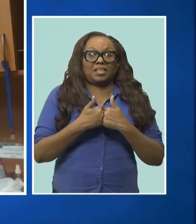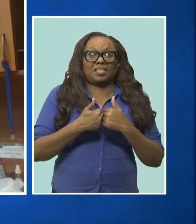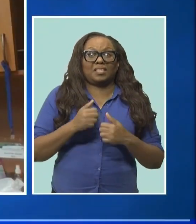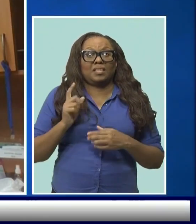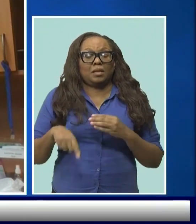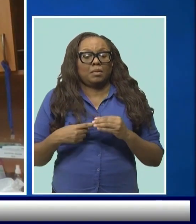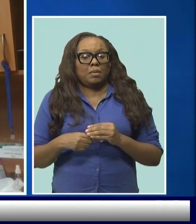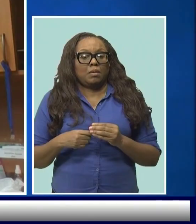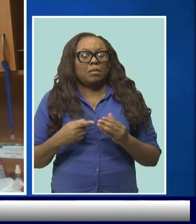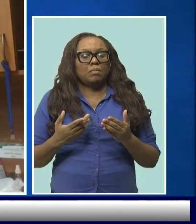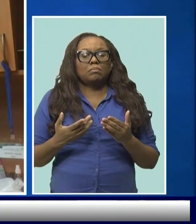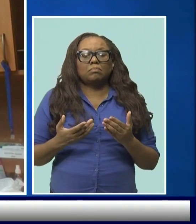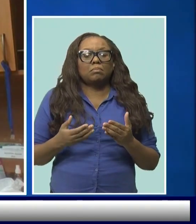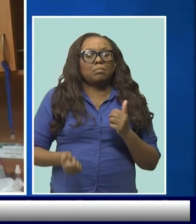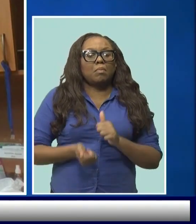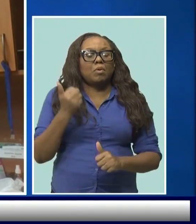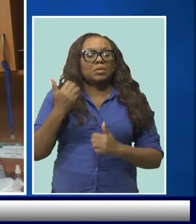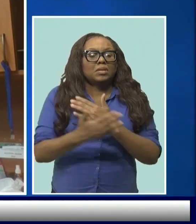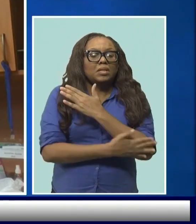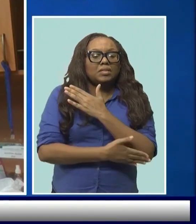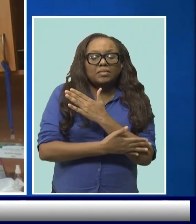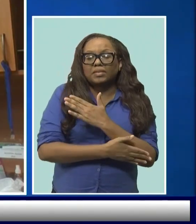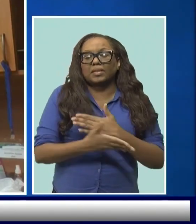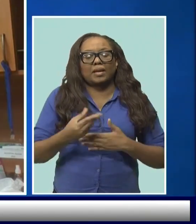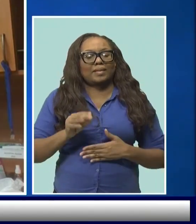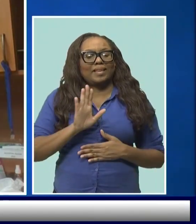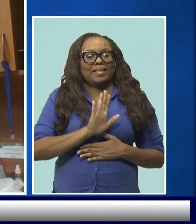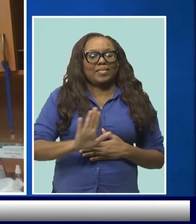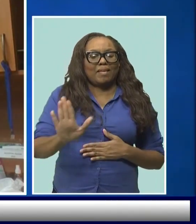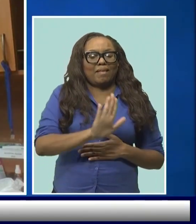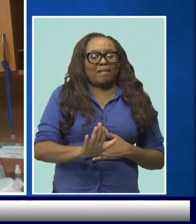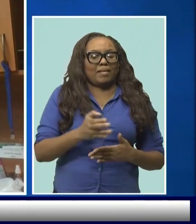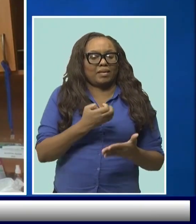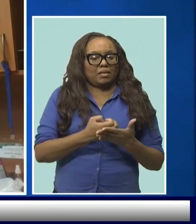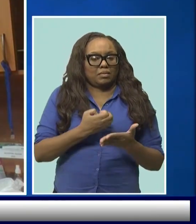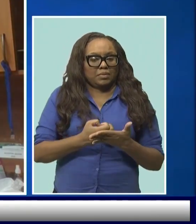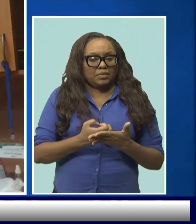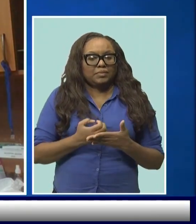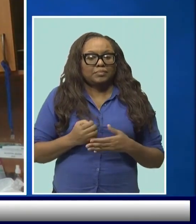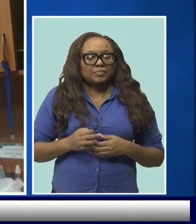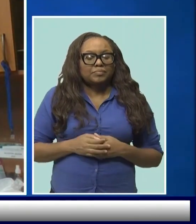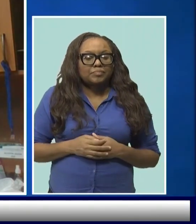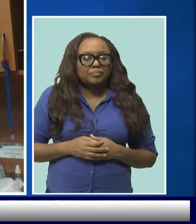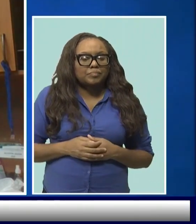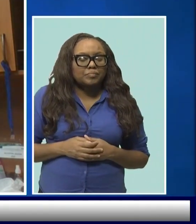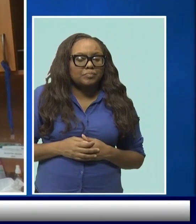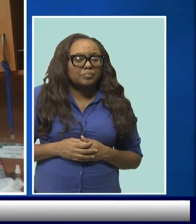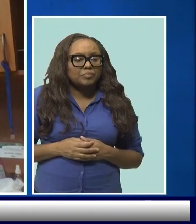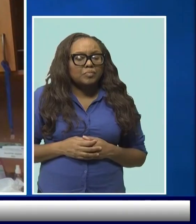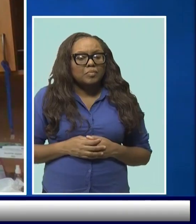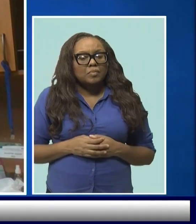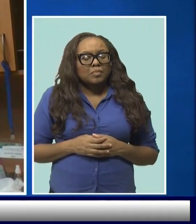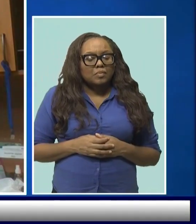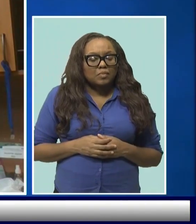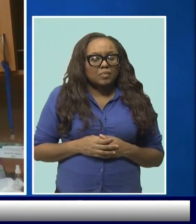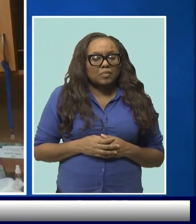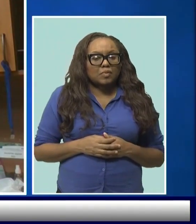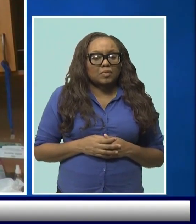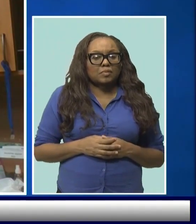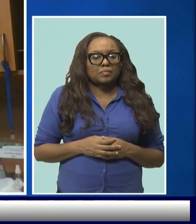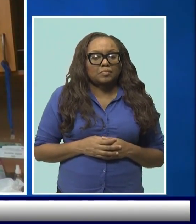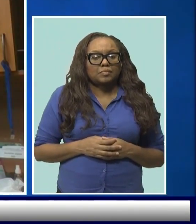most countries, and there is a need by consumers to address and take